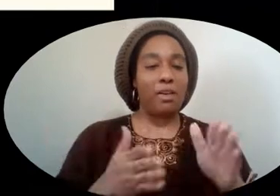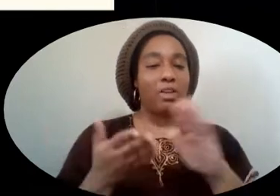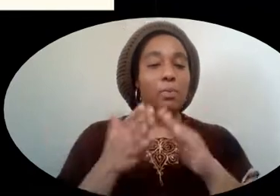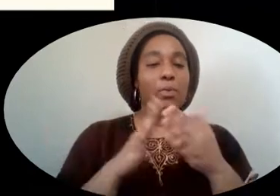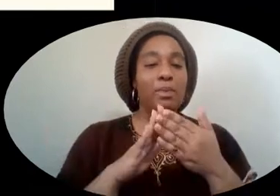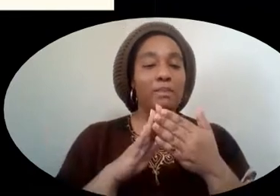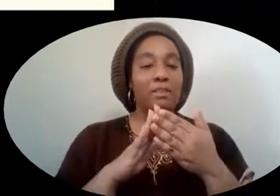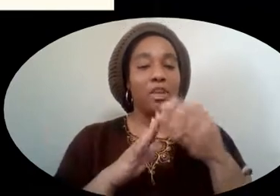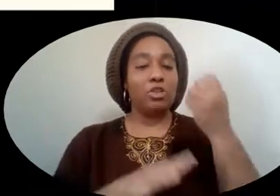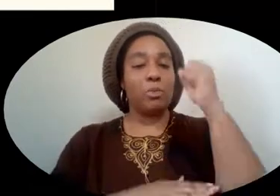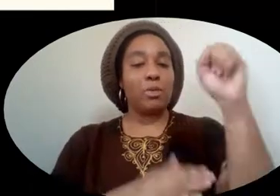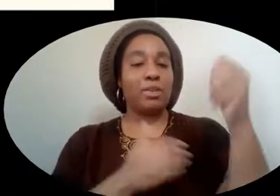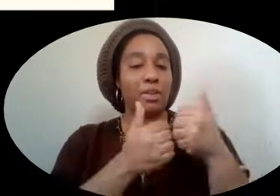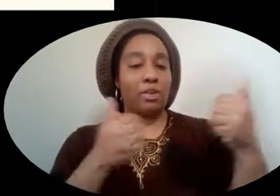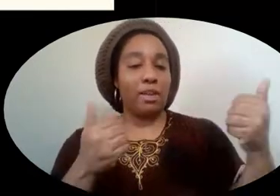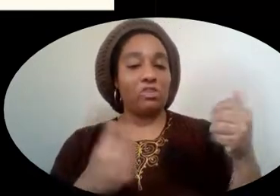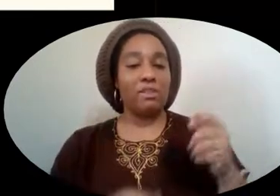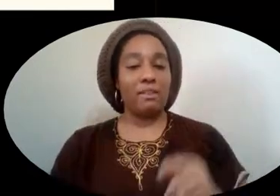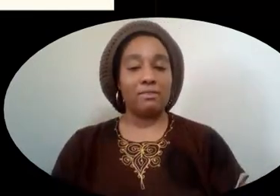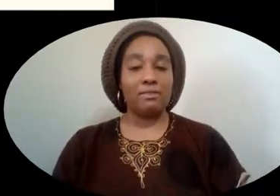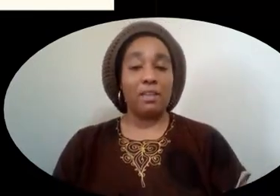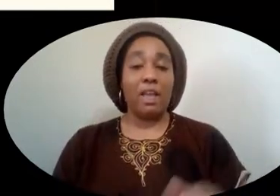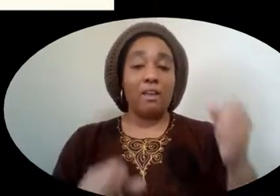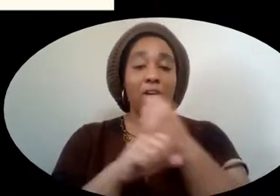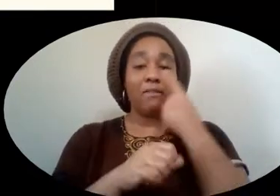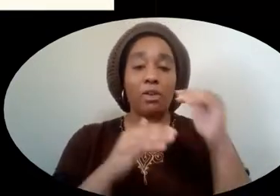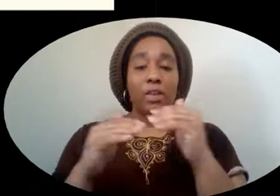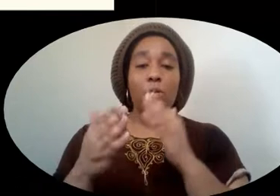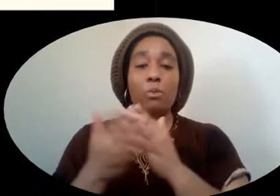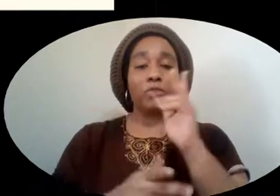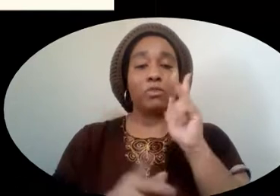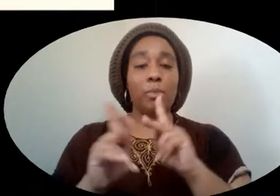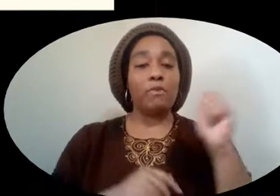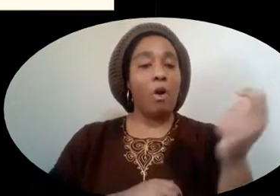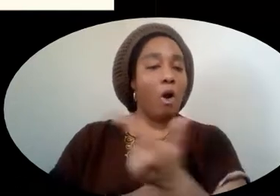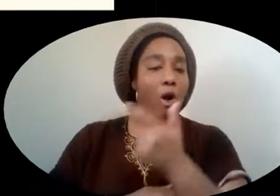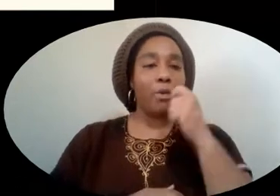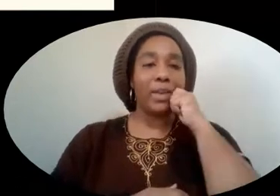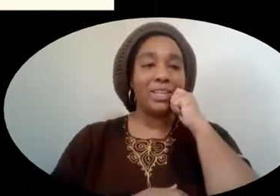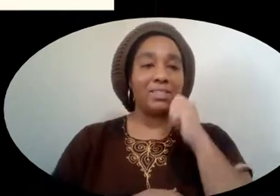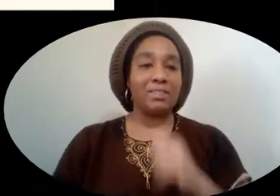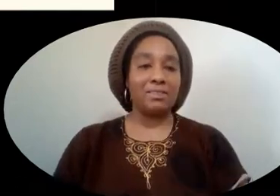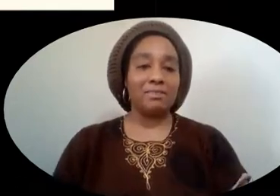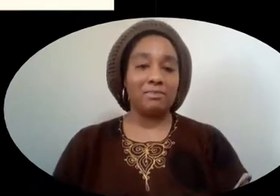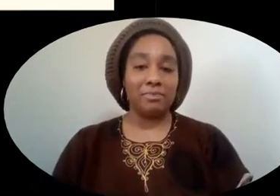the community to protest segregation and fight for equal rights for people of all races.